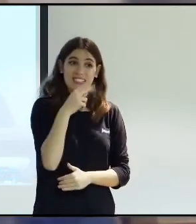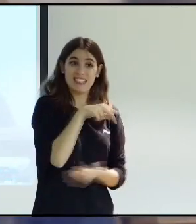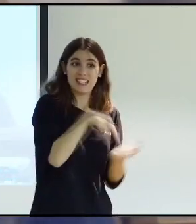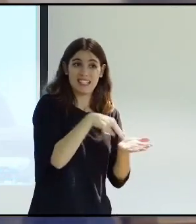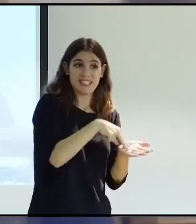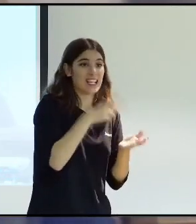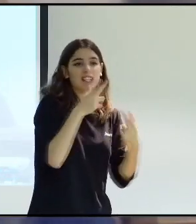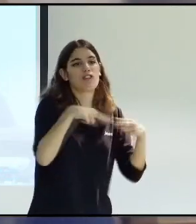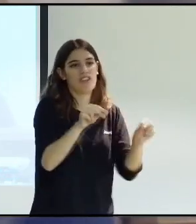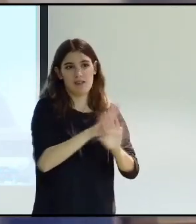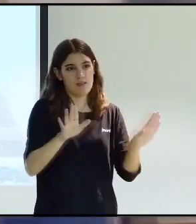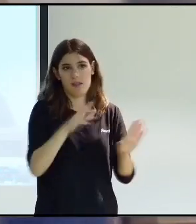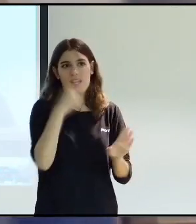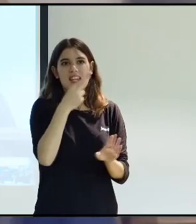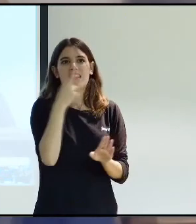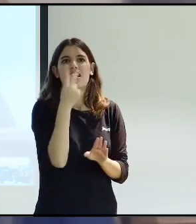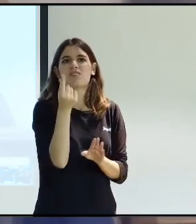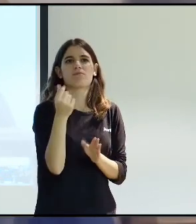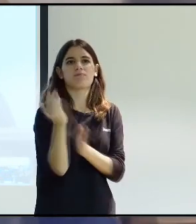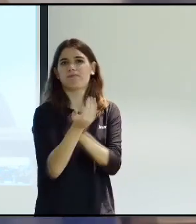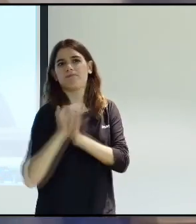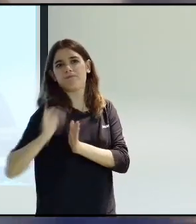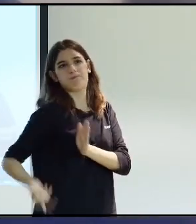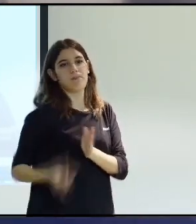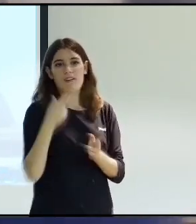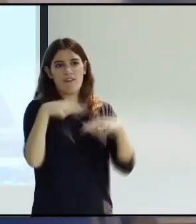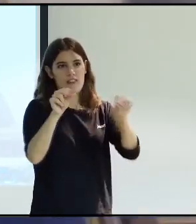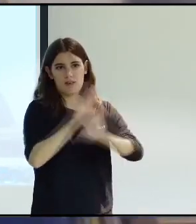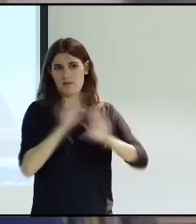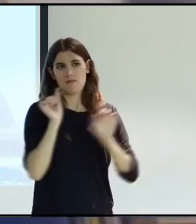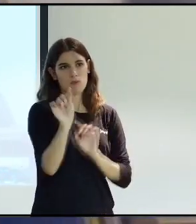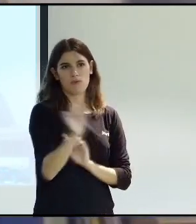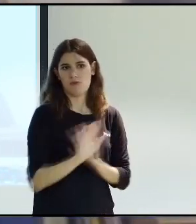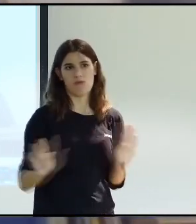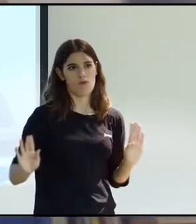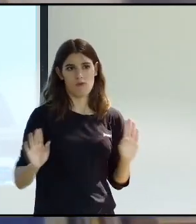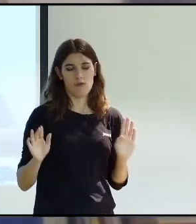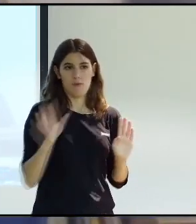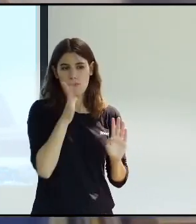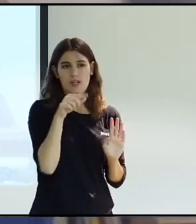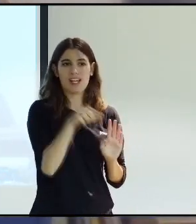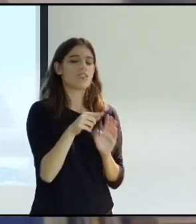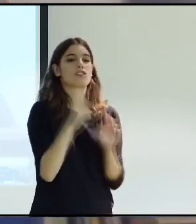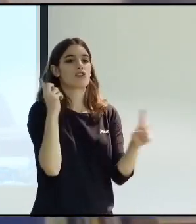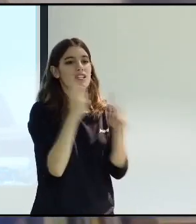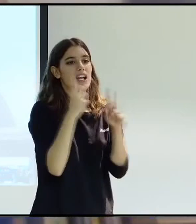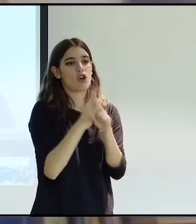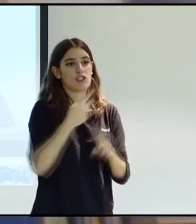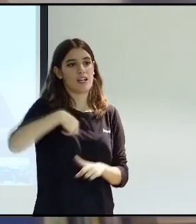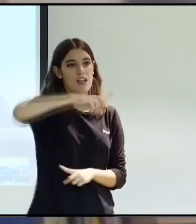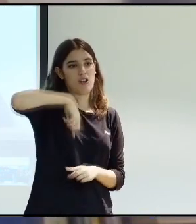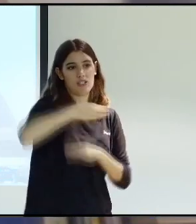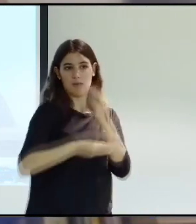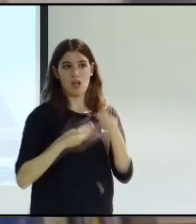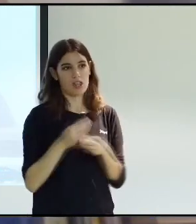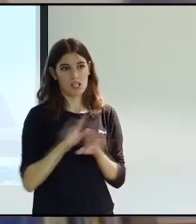that there be people, because this is infamy. And it is just